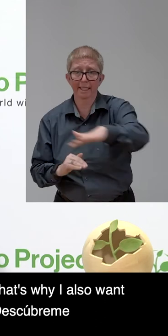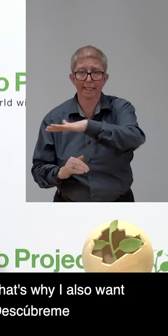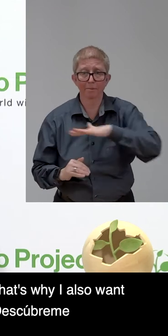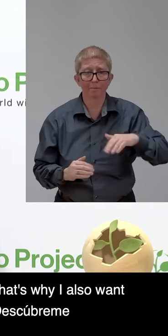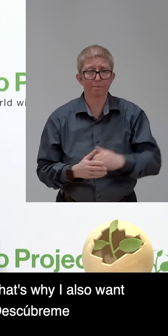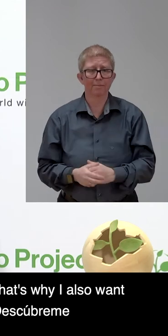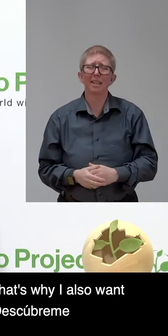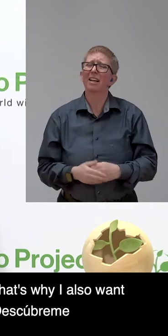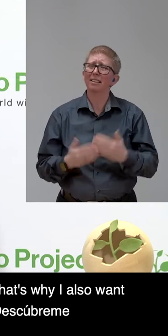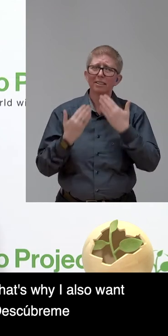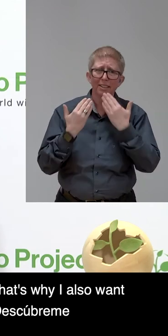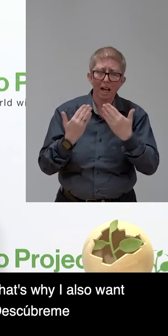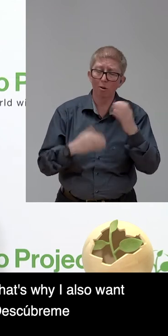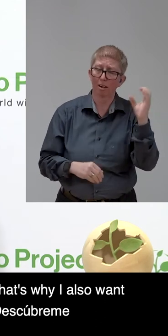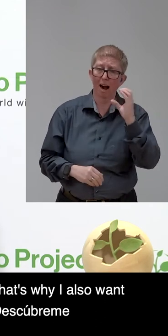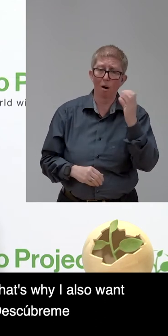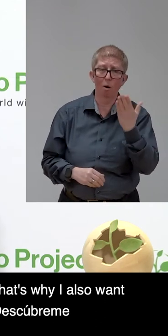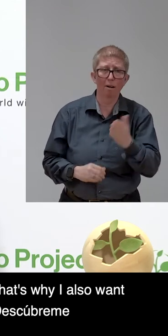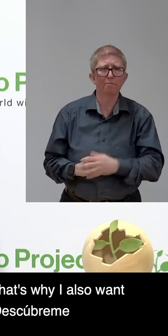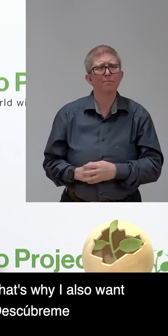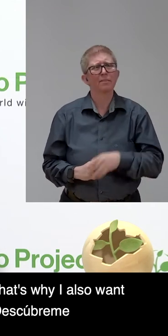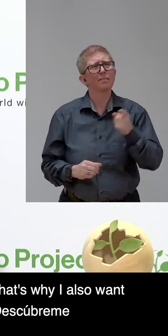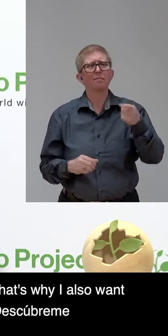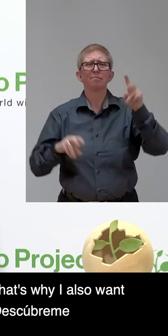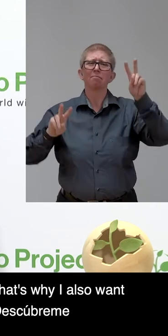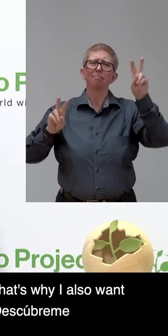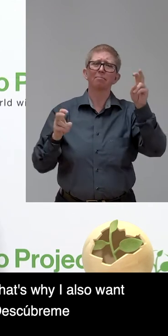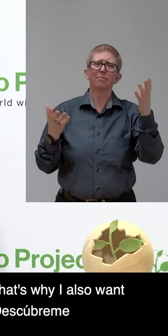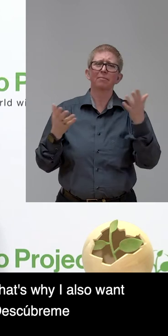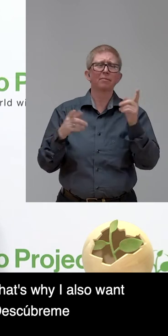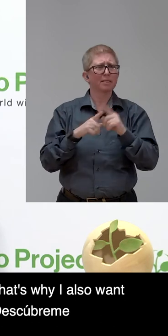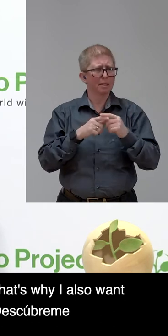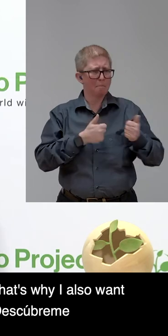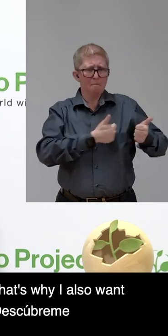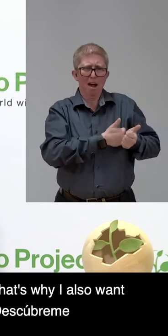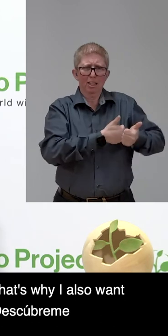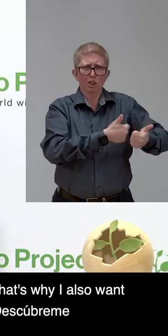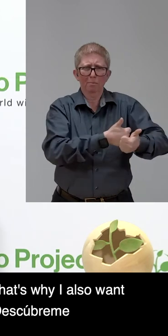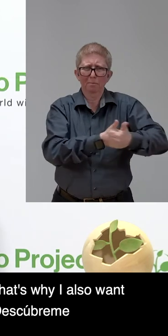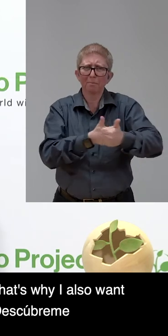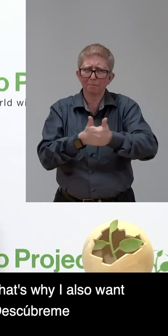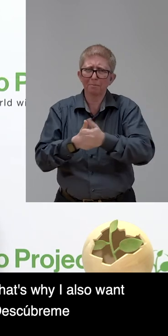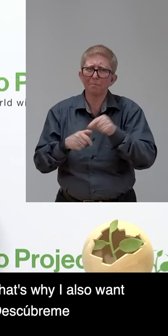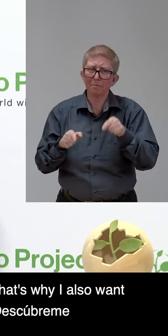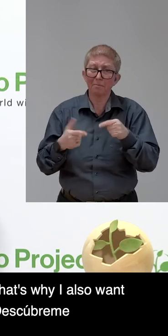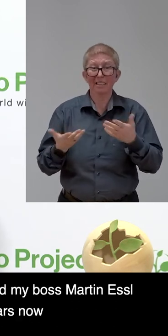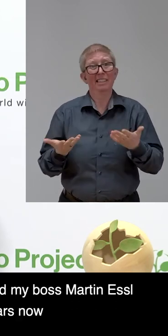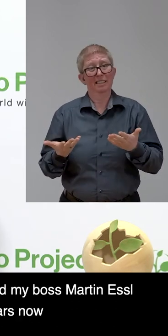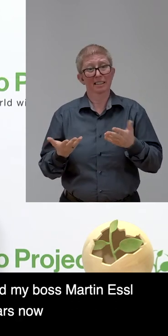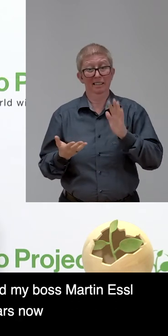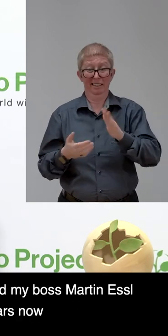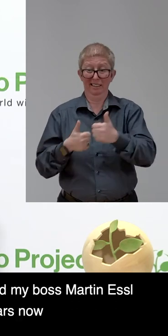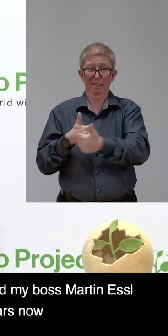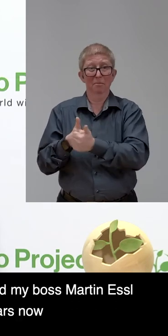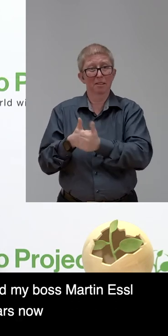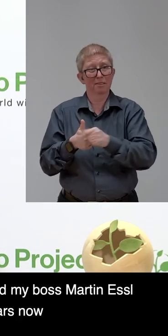about partnerships and that's why I also want to put some light on the partnership that Fundación Descubrme has with the Esler Foundation. So I